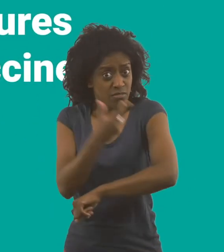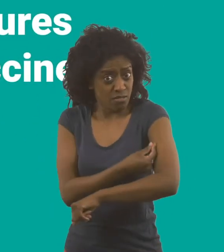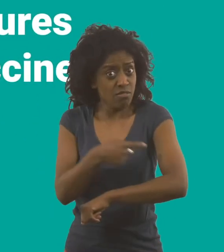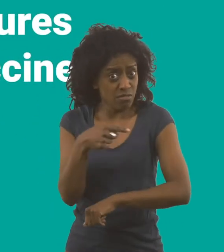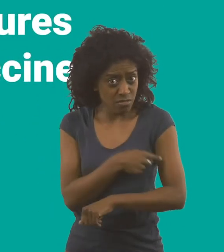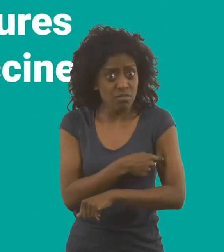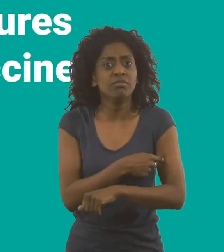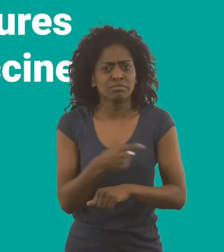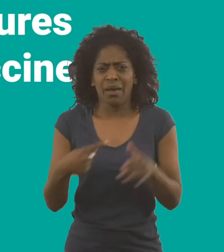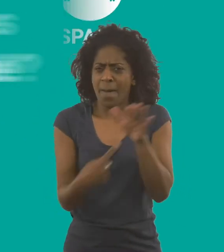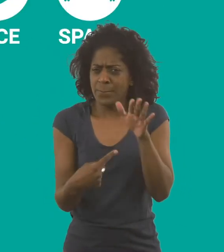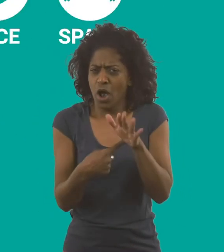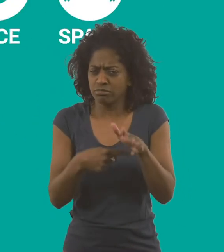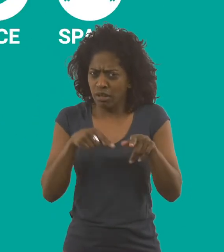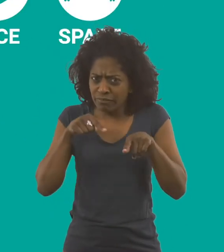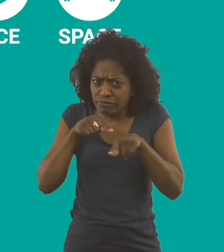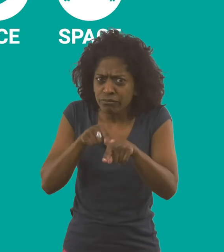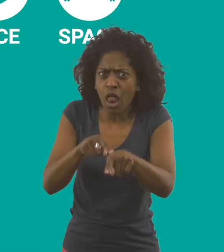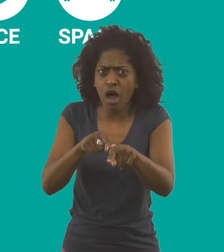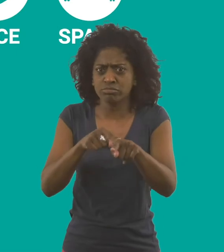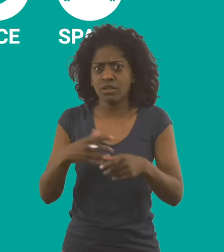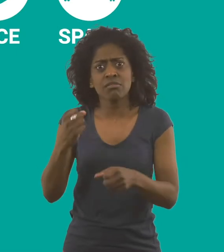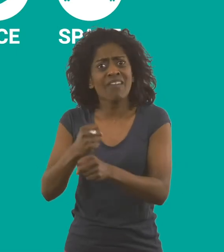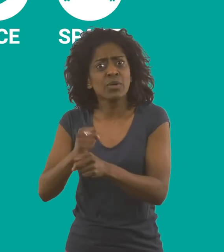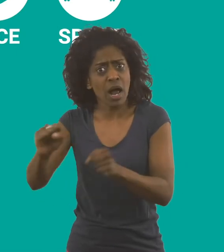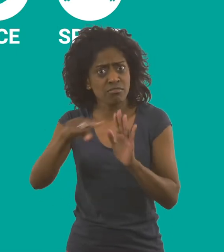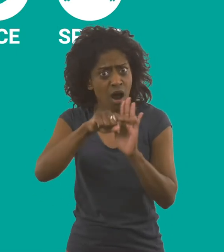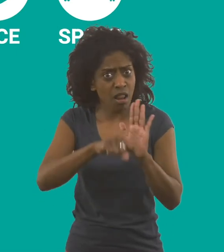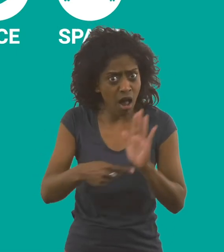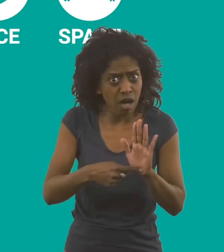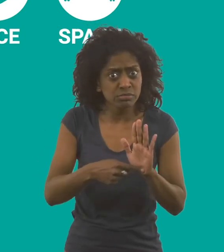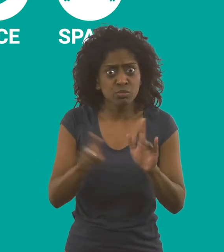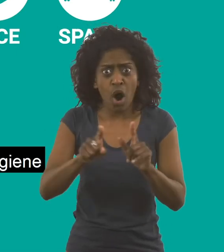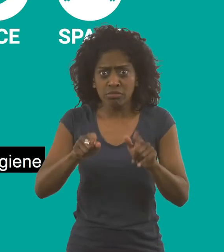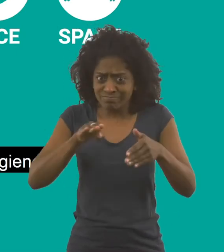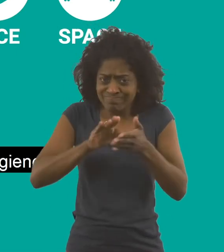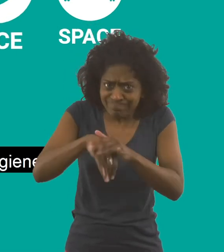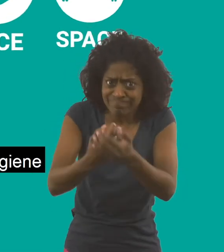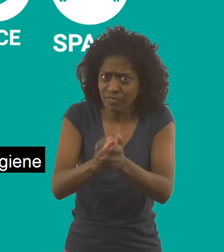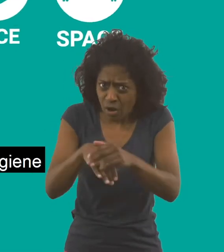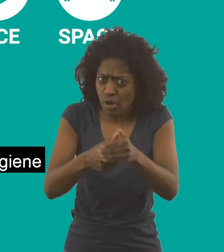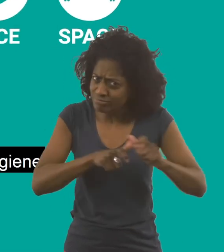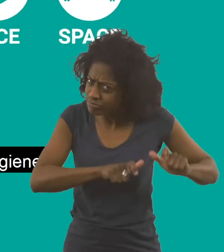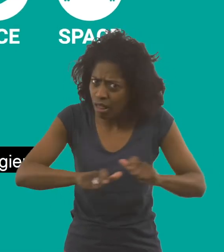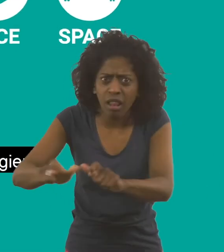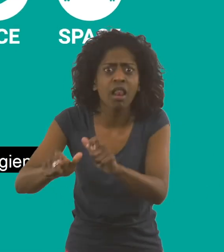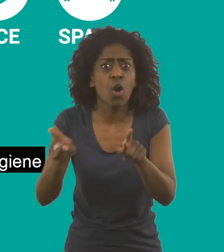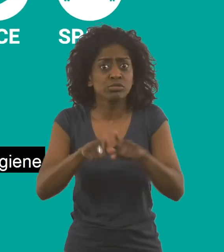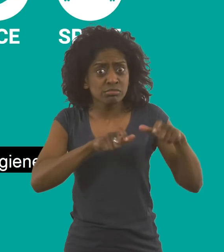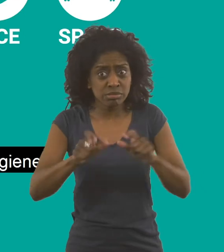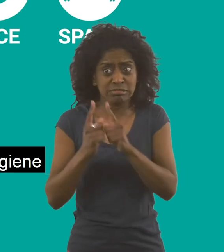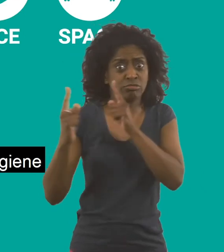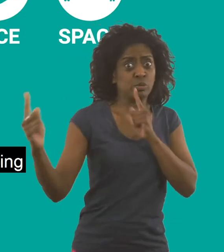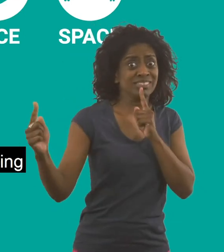After having the vaccine, it's very important to still follow the government guidelines, which says that you need to practice the hand